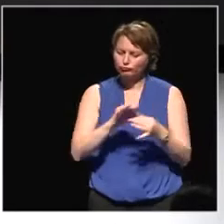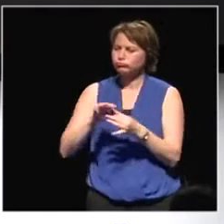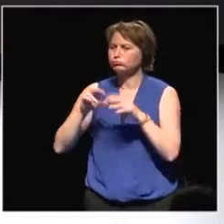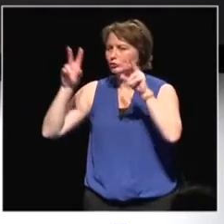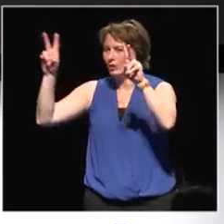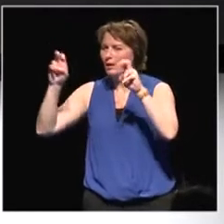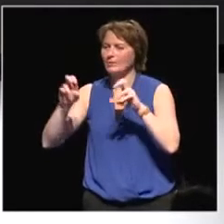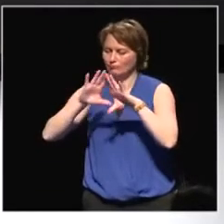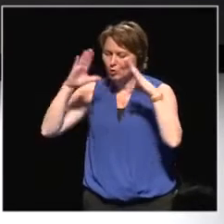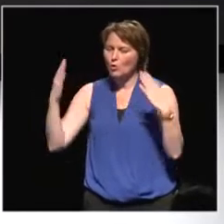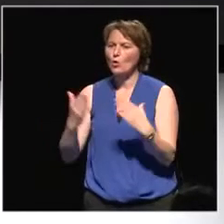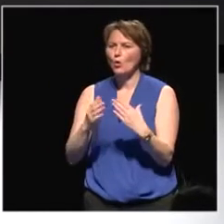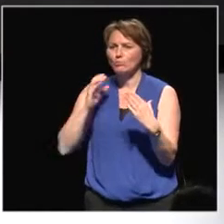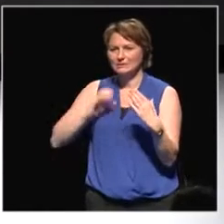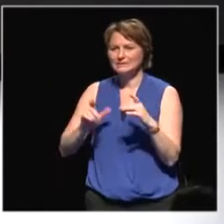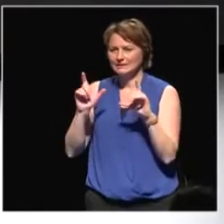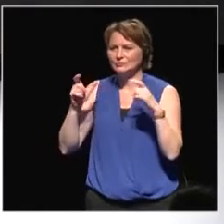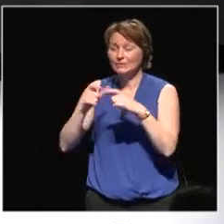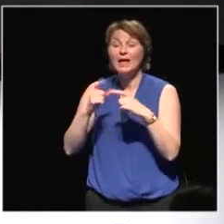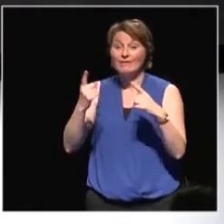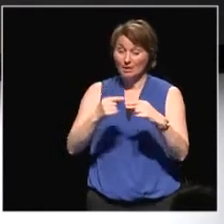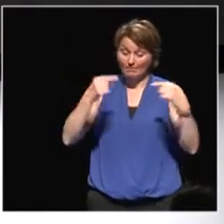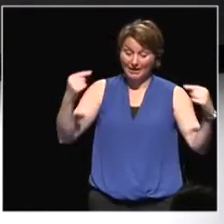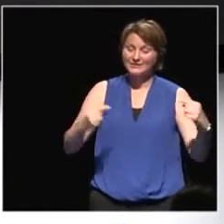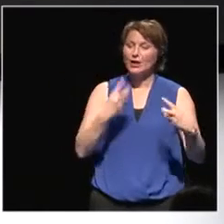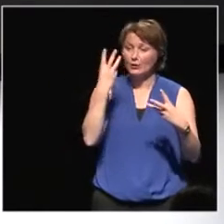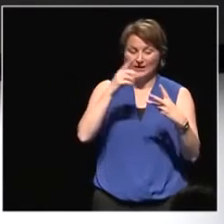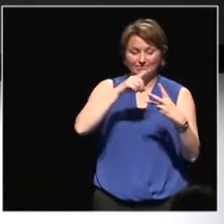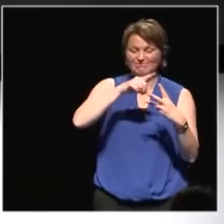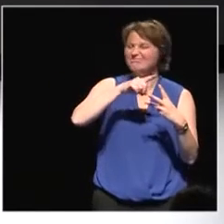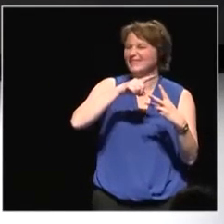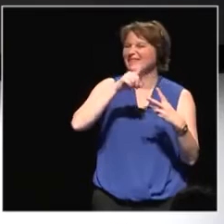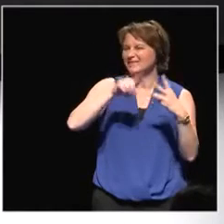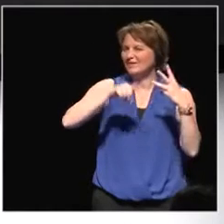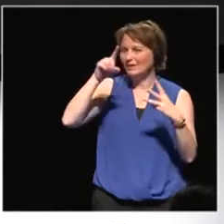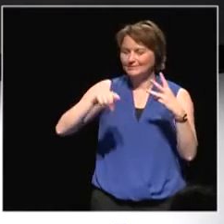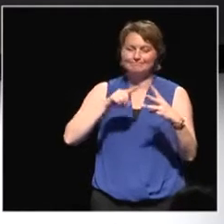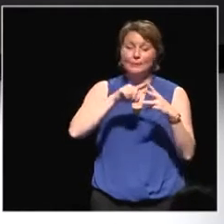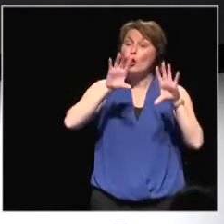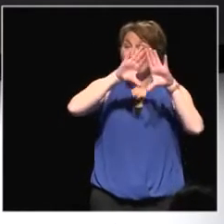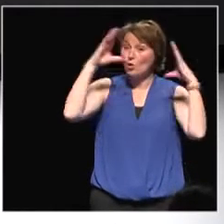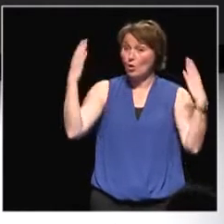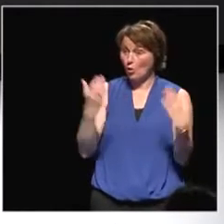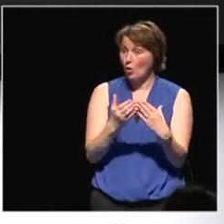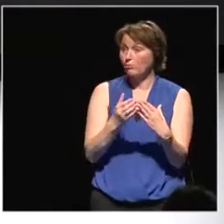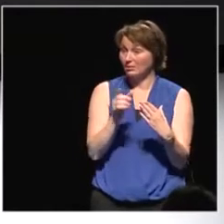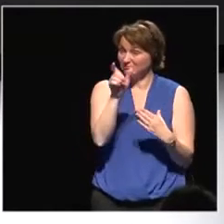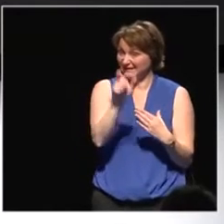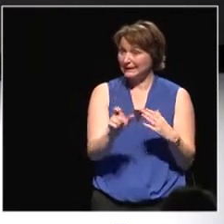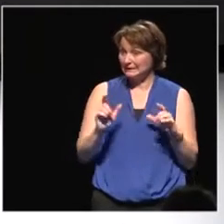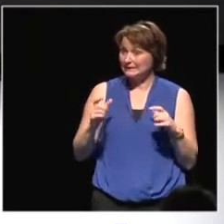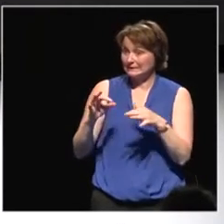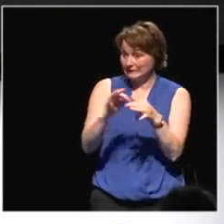global citizenship. He said that's a paradox. So he had three variables. Globalization, global citizenship, if you might call that,